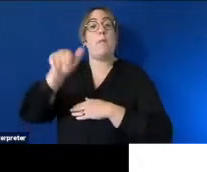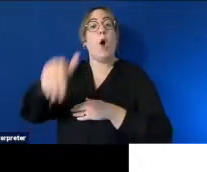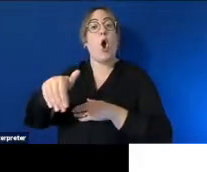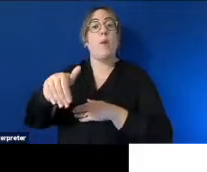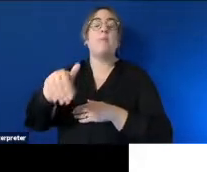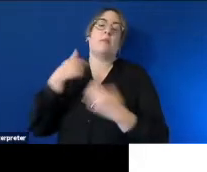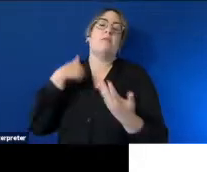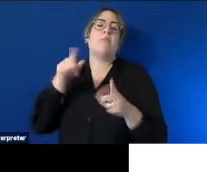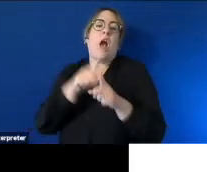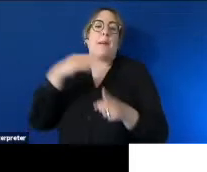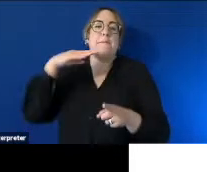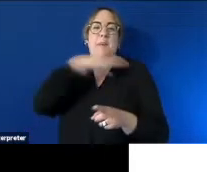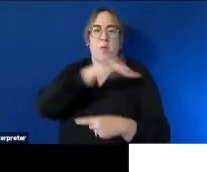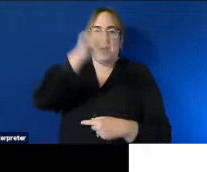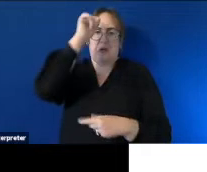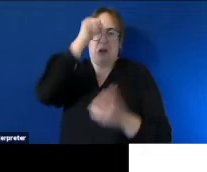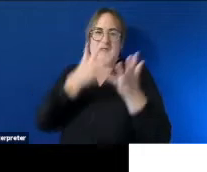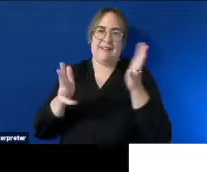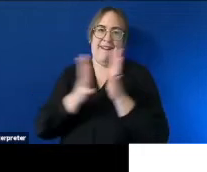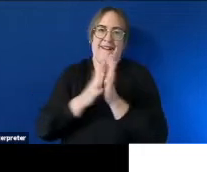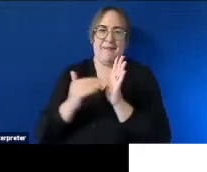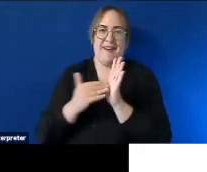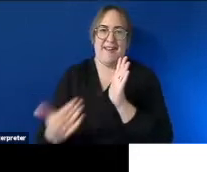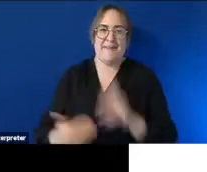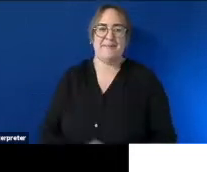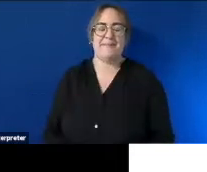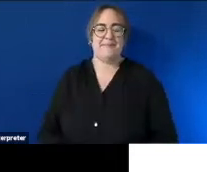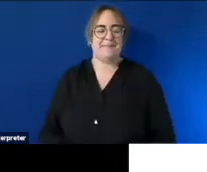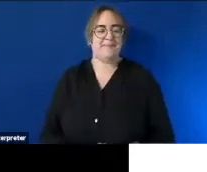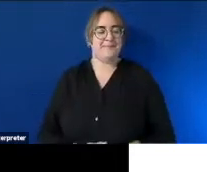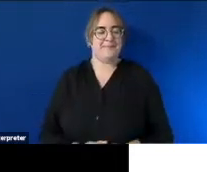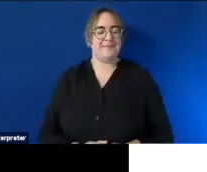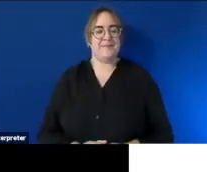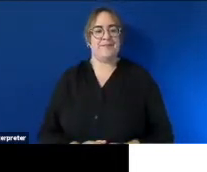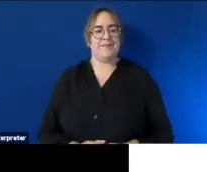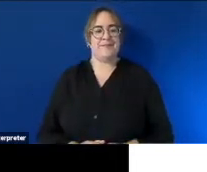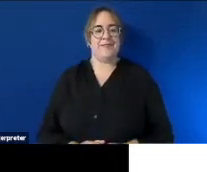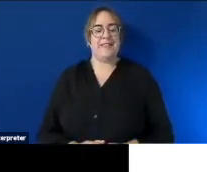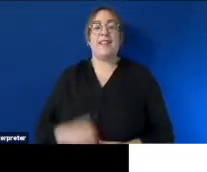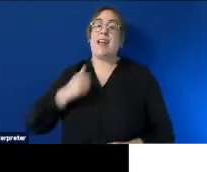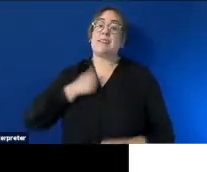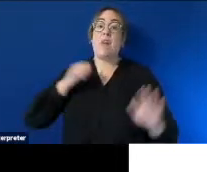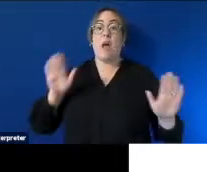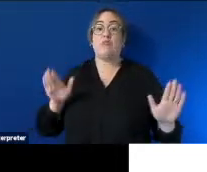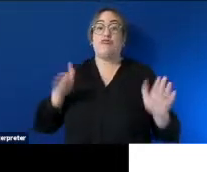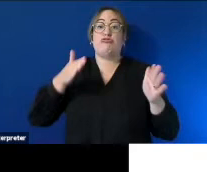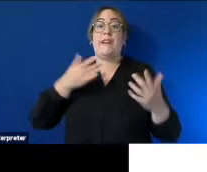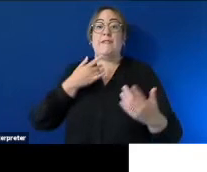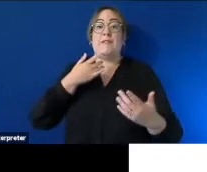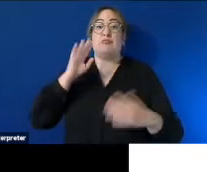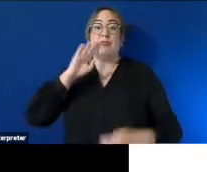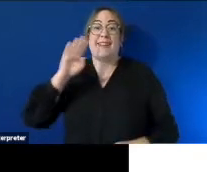that brings me to the end of my brief presentation thank you for listening